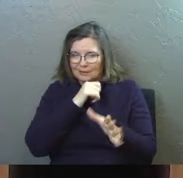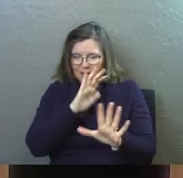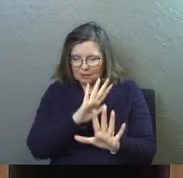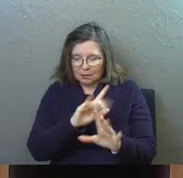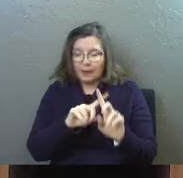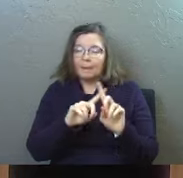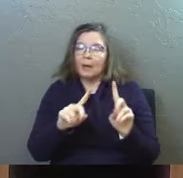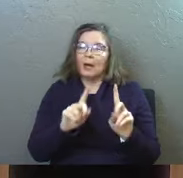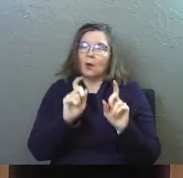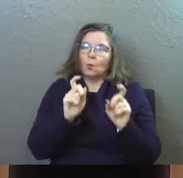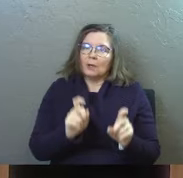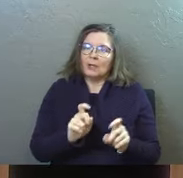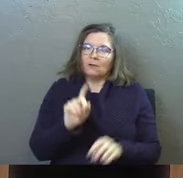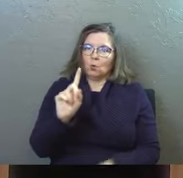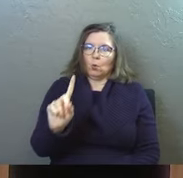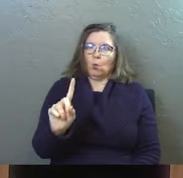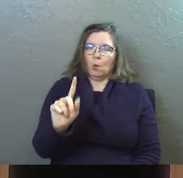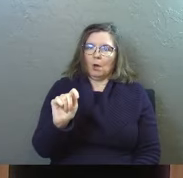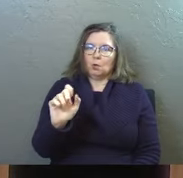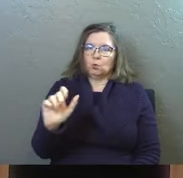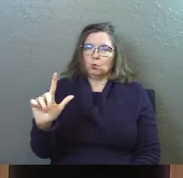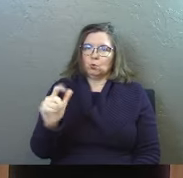but I want to give you one tool